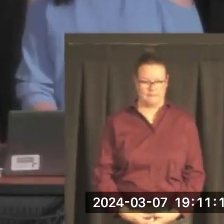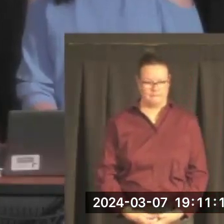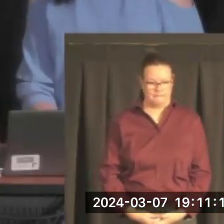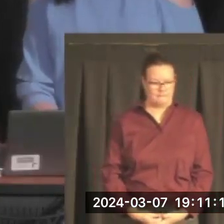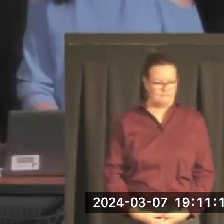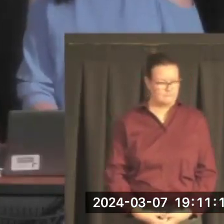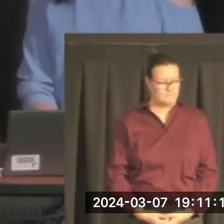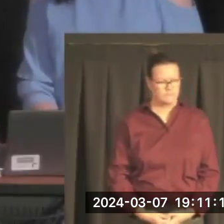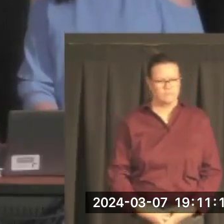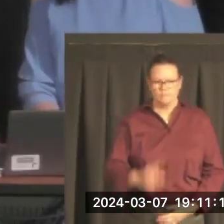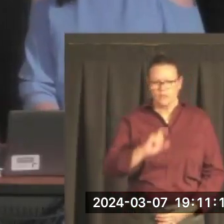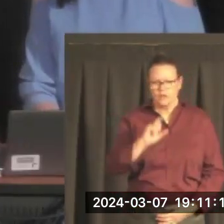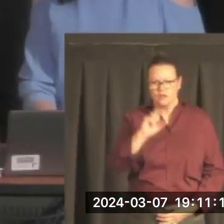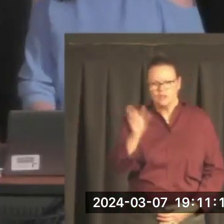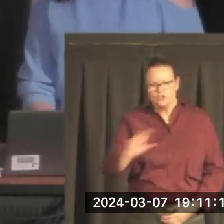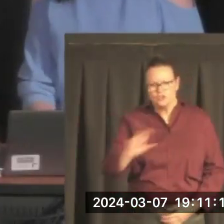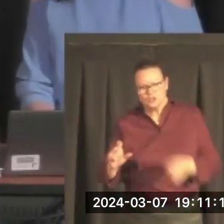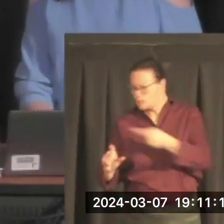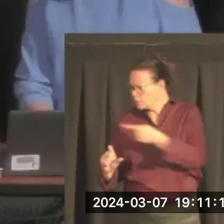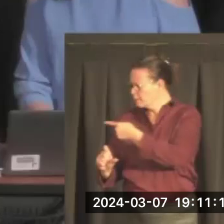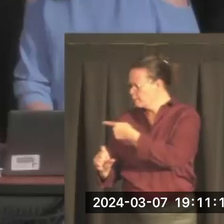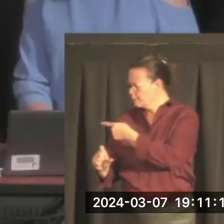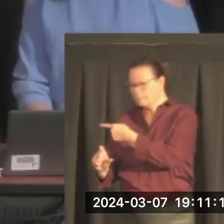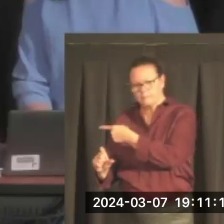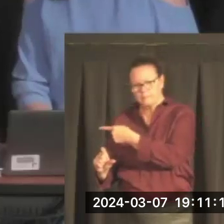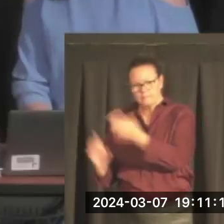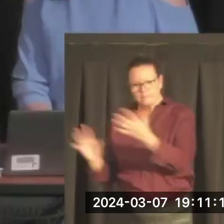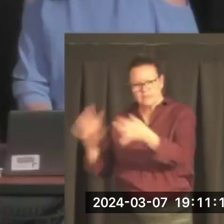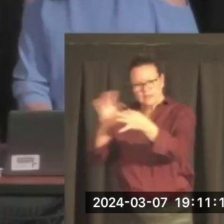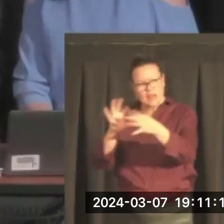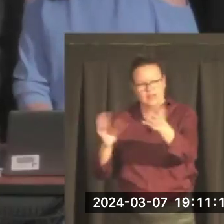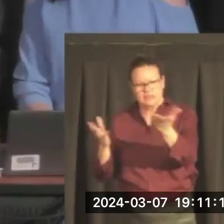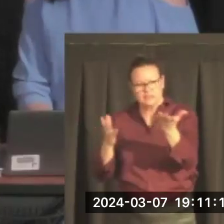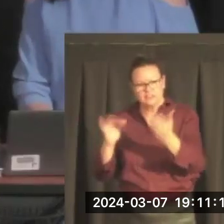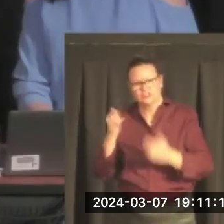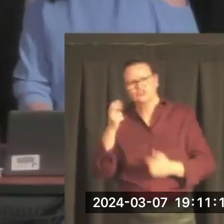This is a